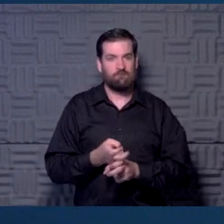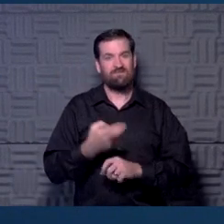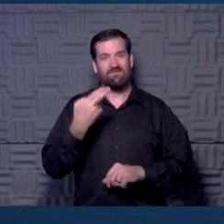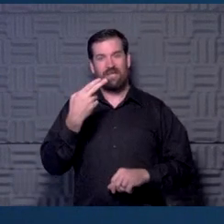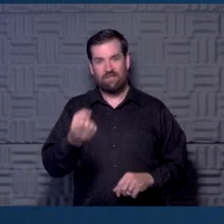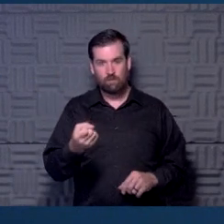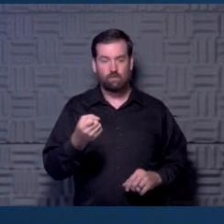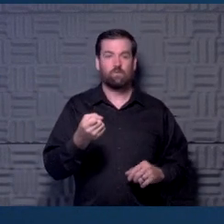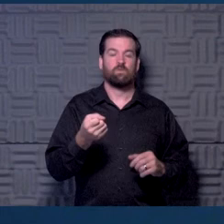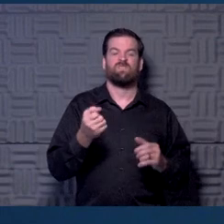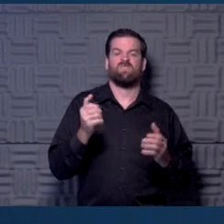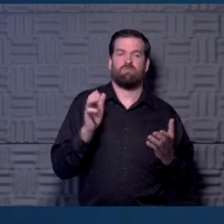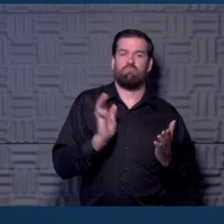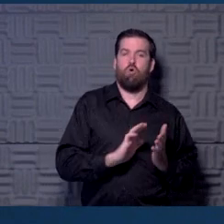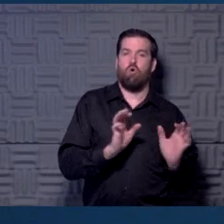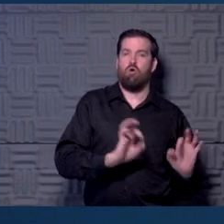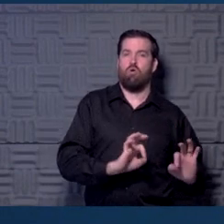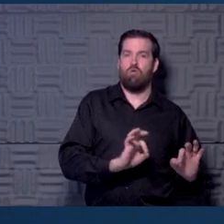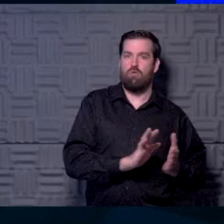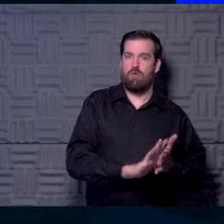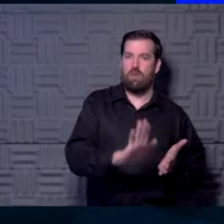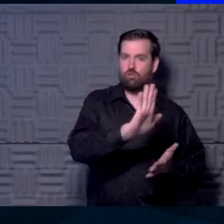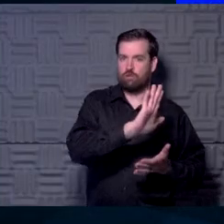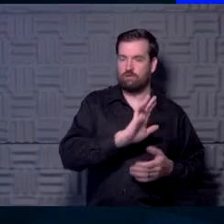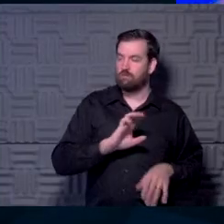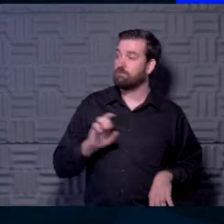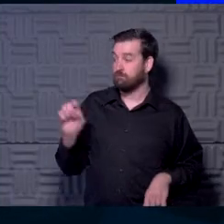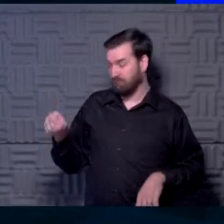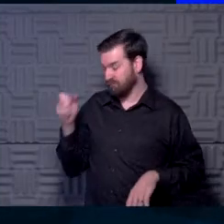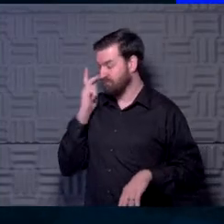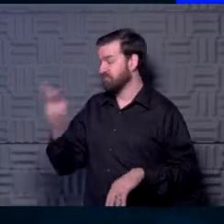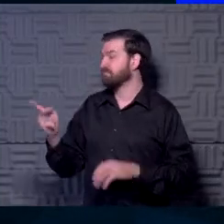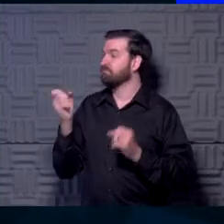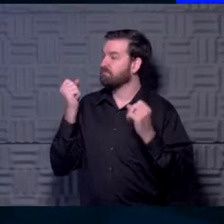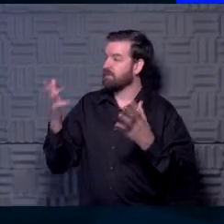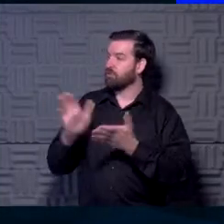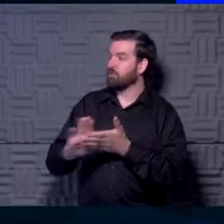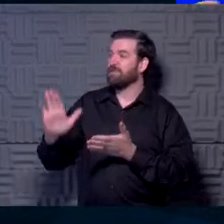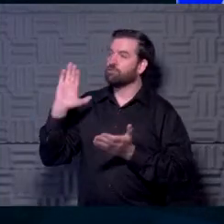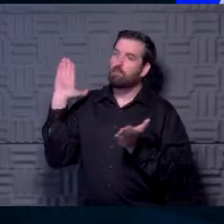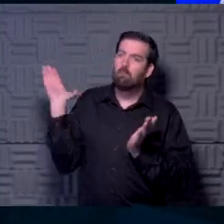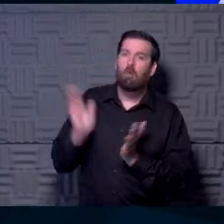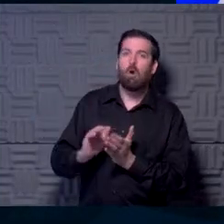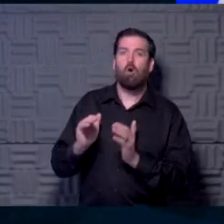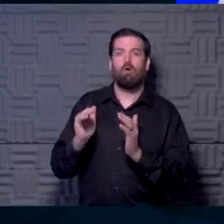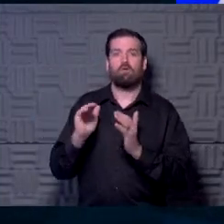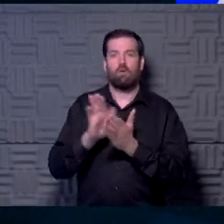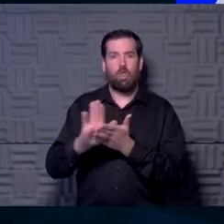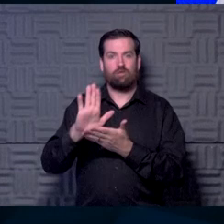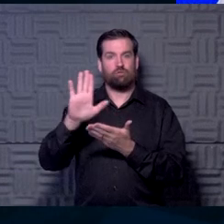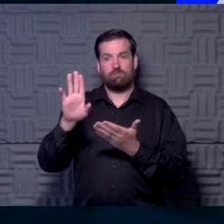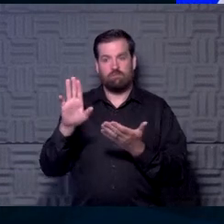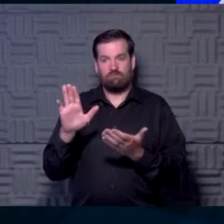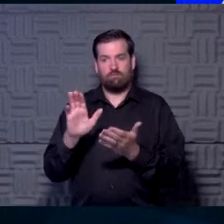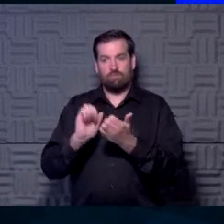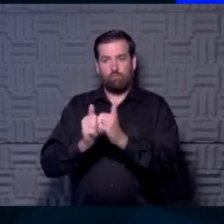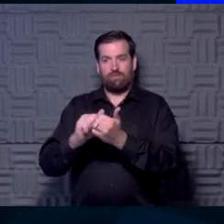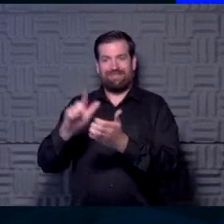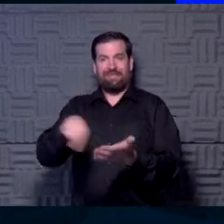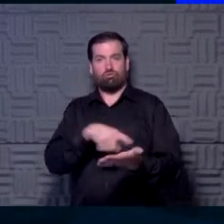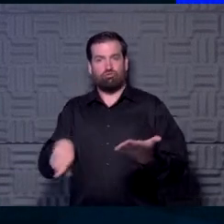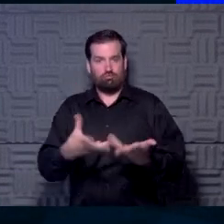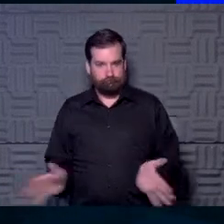schools and then small colleges. Yes. And we've seen a lot of colleges, especially the small colleges, cancel their sports seasons as well.